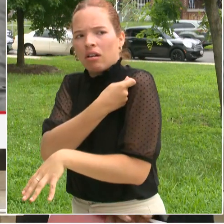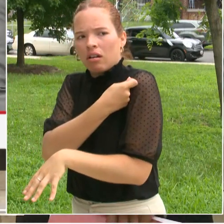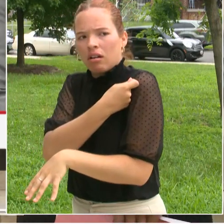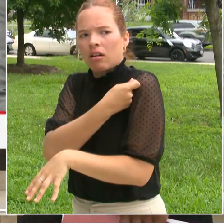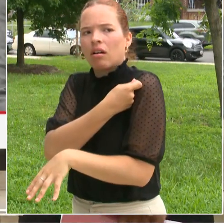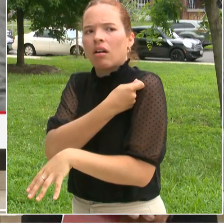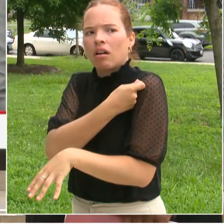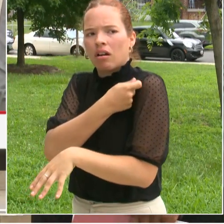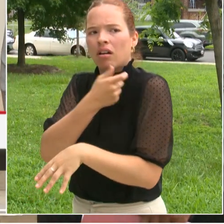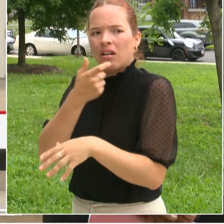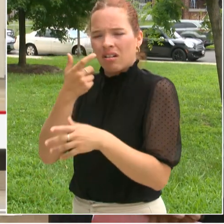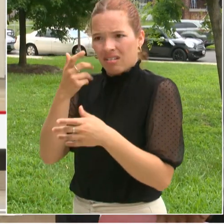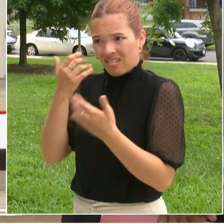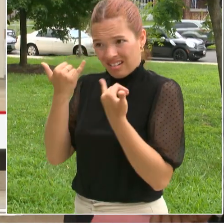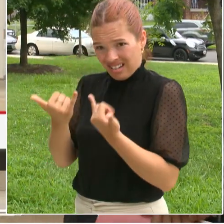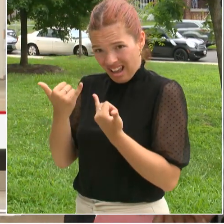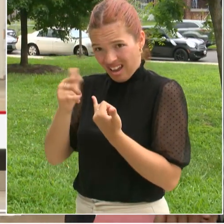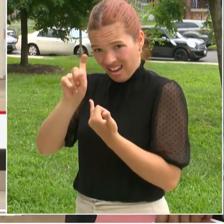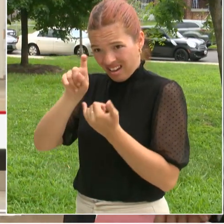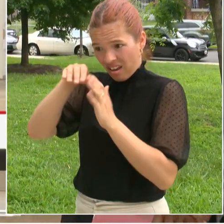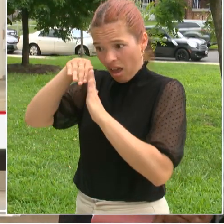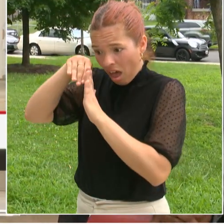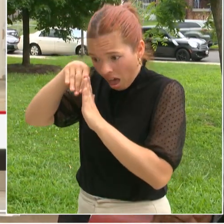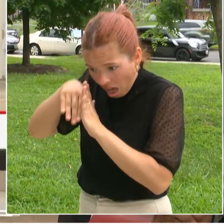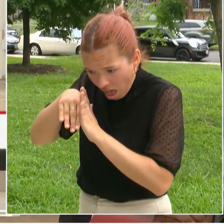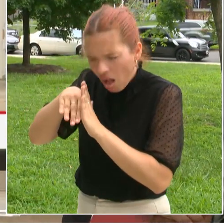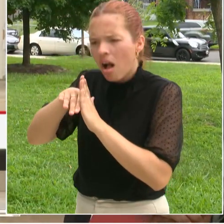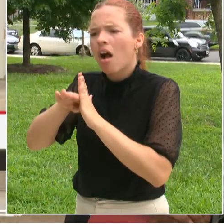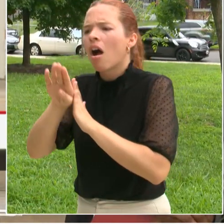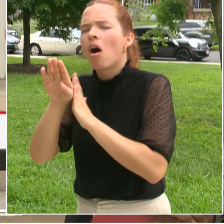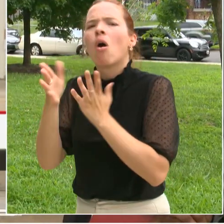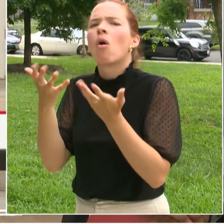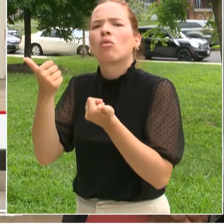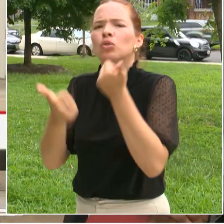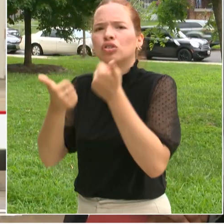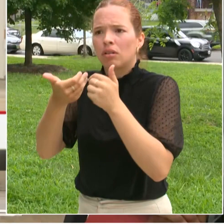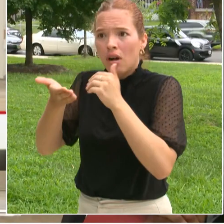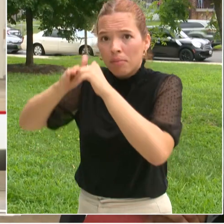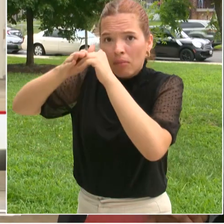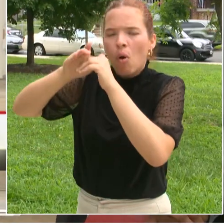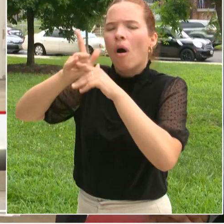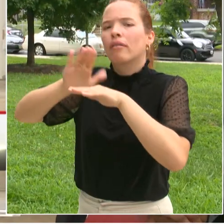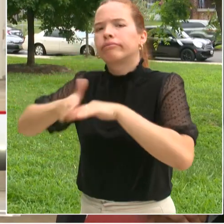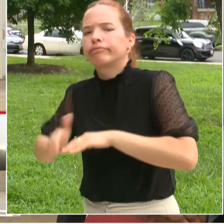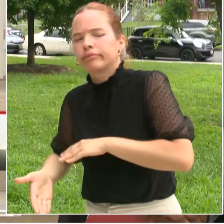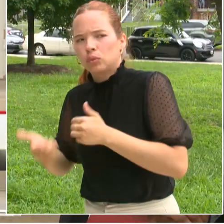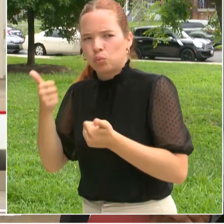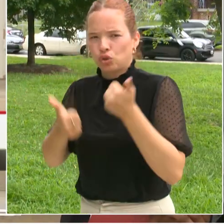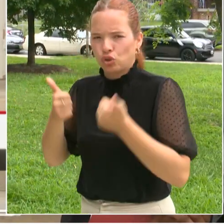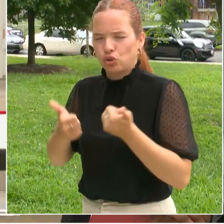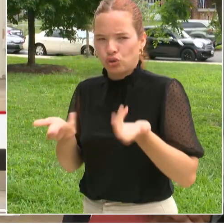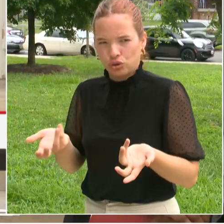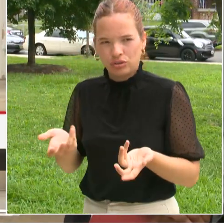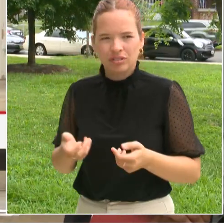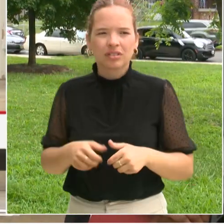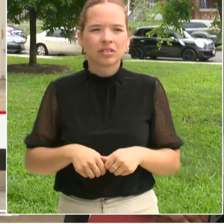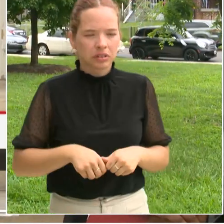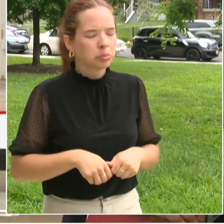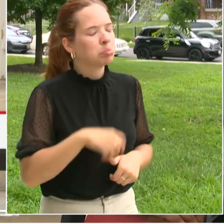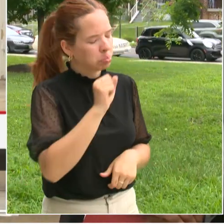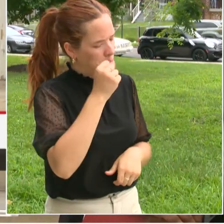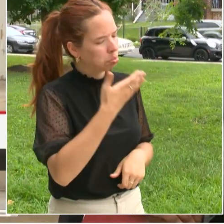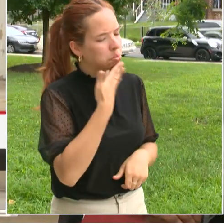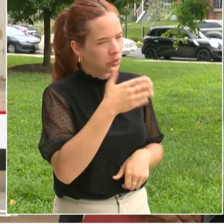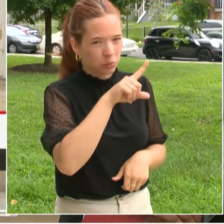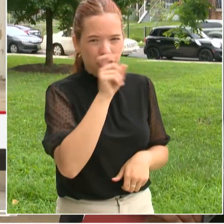Yeah so that's a that's a great question. So we talked about the MMR coverage so that's kind of the percentage of